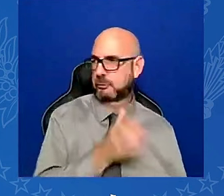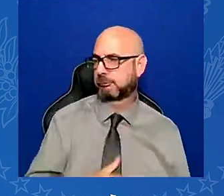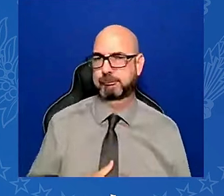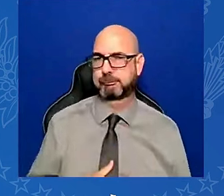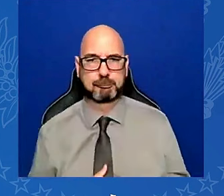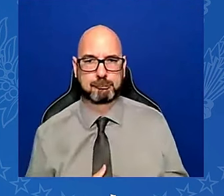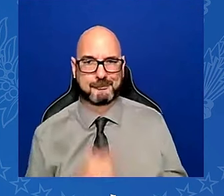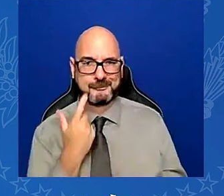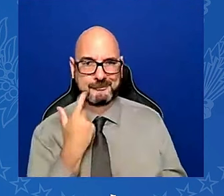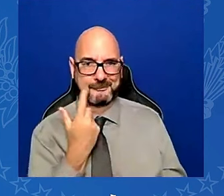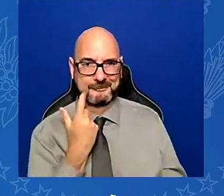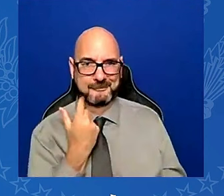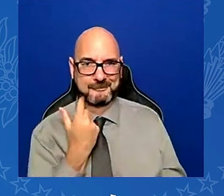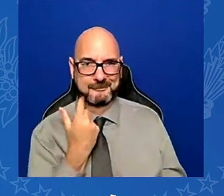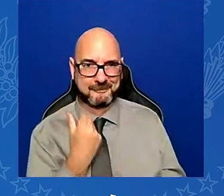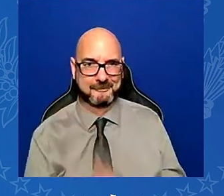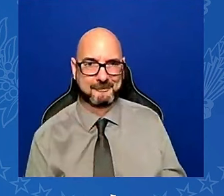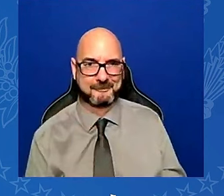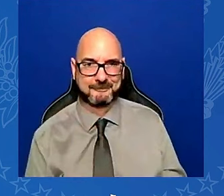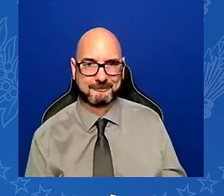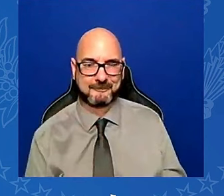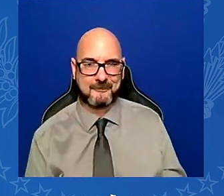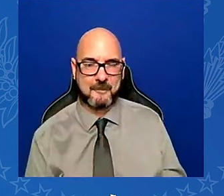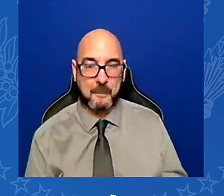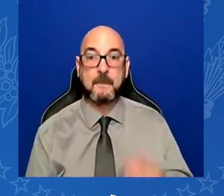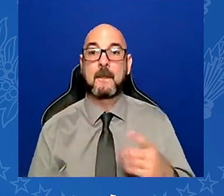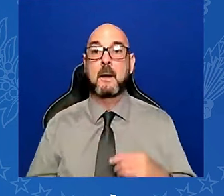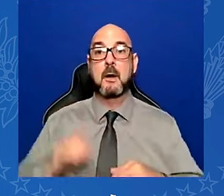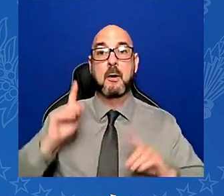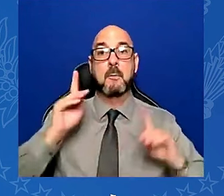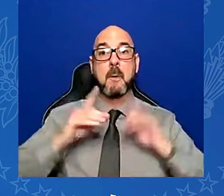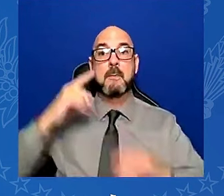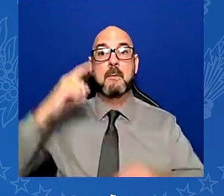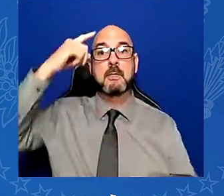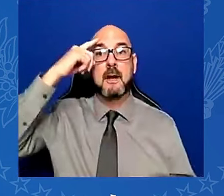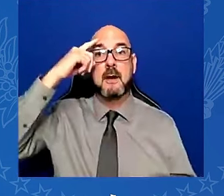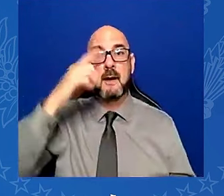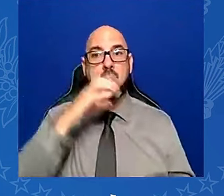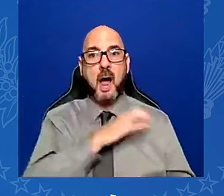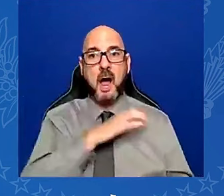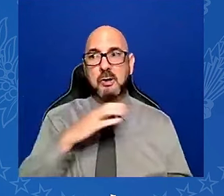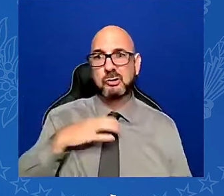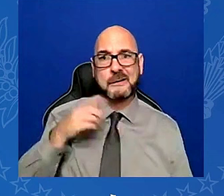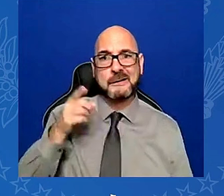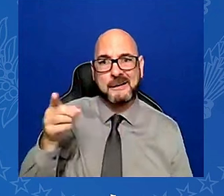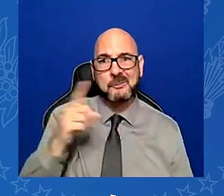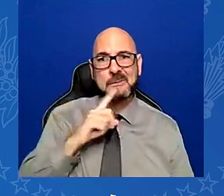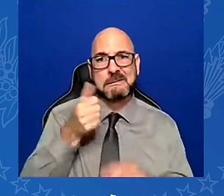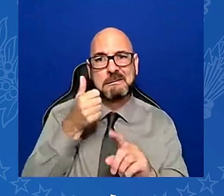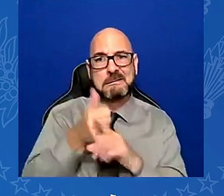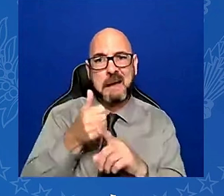That's not true. If Congress were theater, they'd have thrown out Lauren Boebert a long time ago.